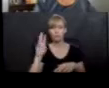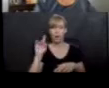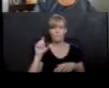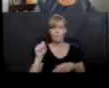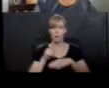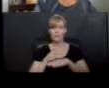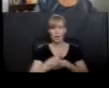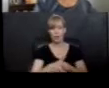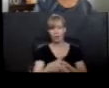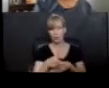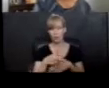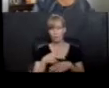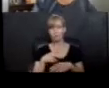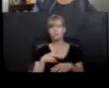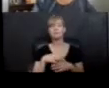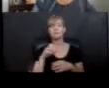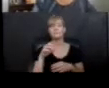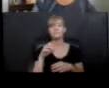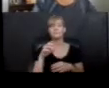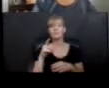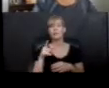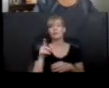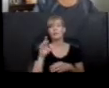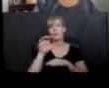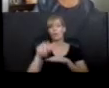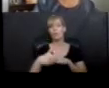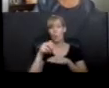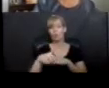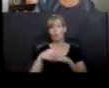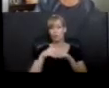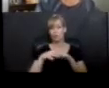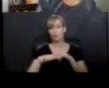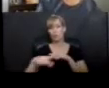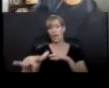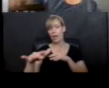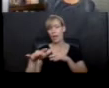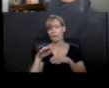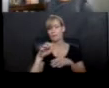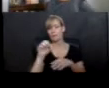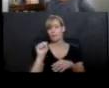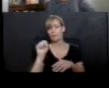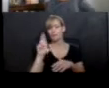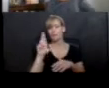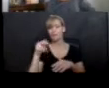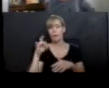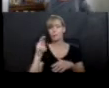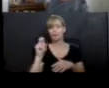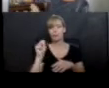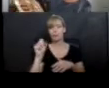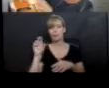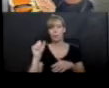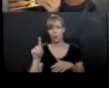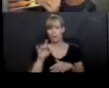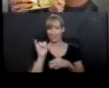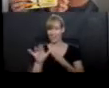that sounds like what it is. rumbles. Dozer spreads a scrumptious load. This is a book for very little people.